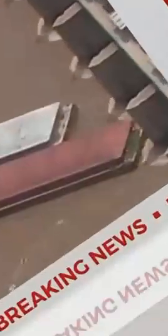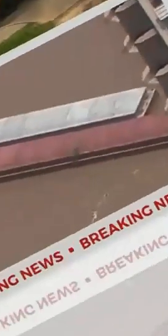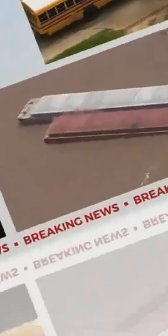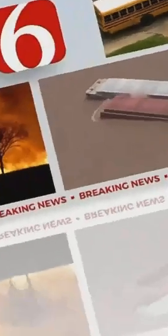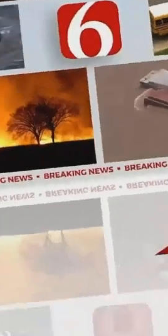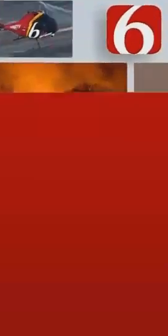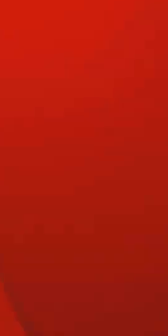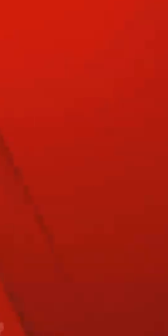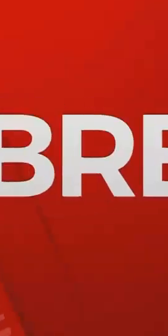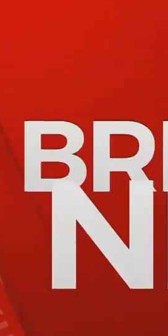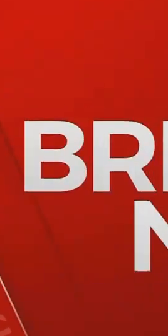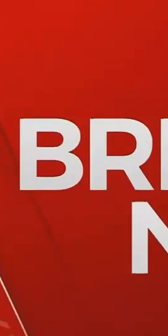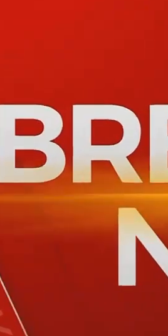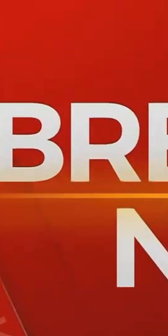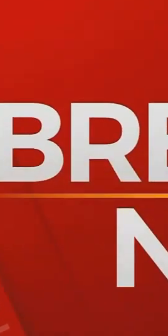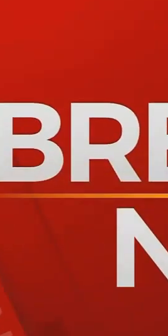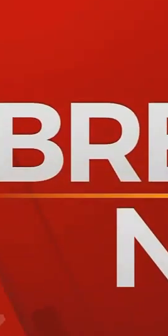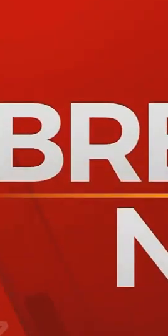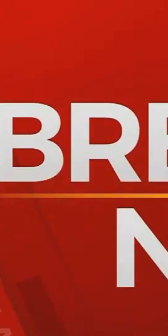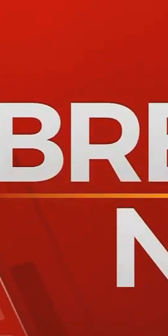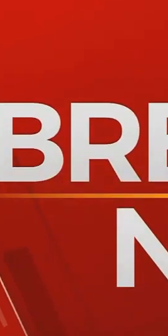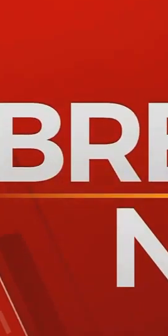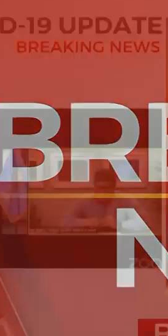From News On 6, this is Breaking News.